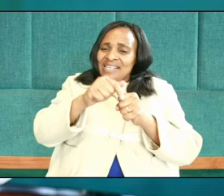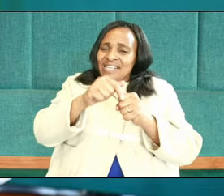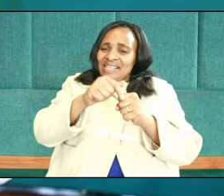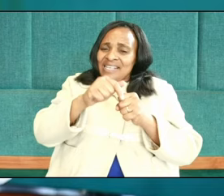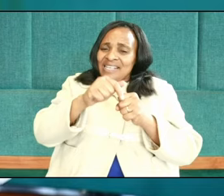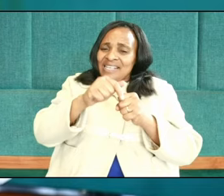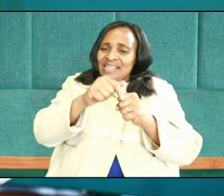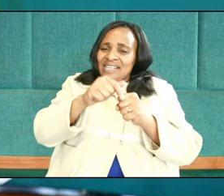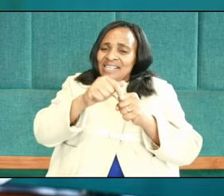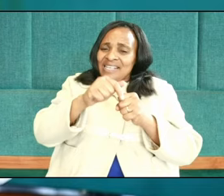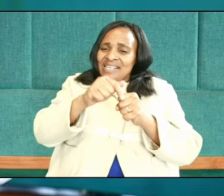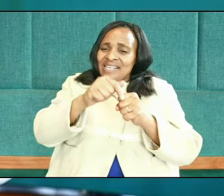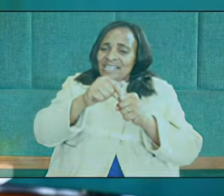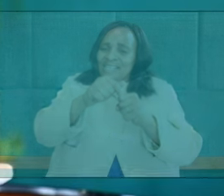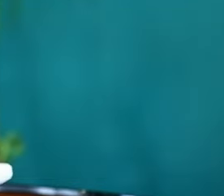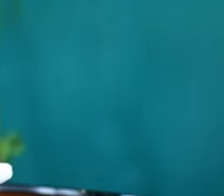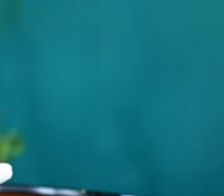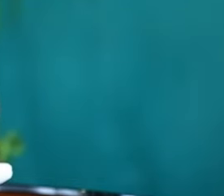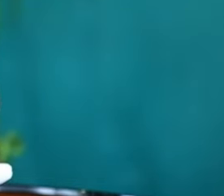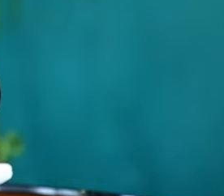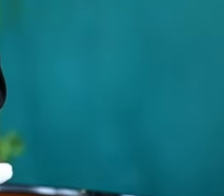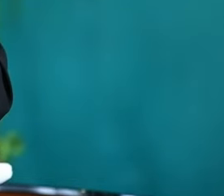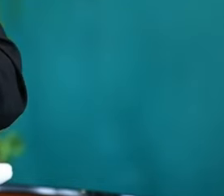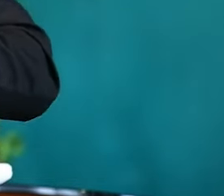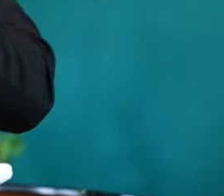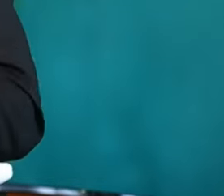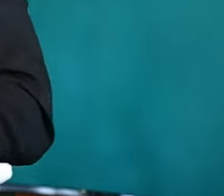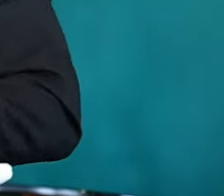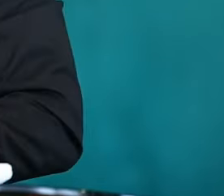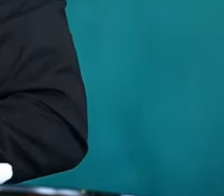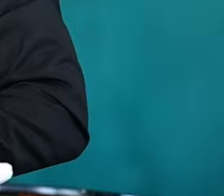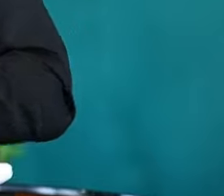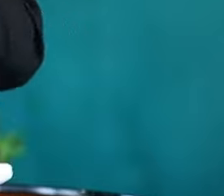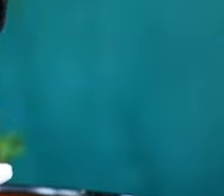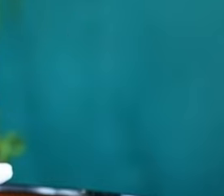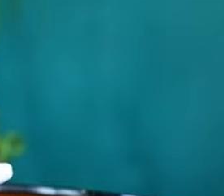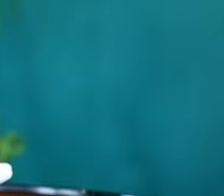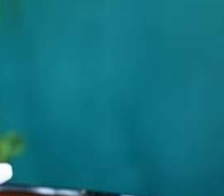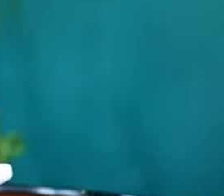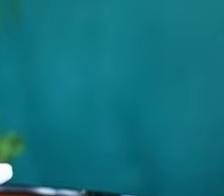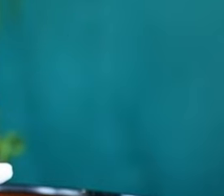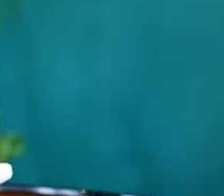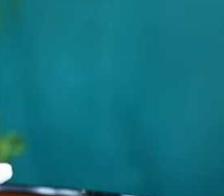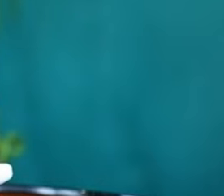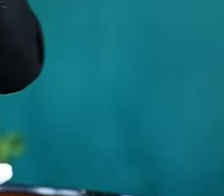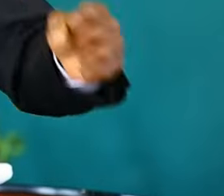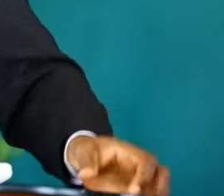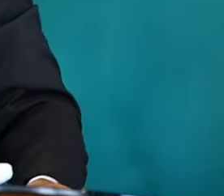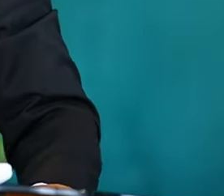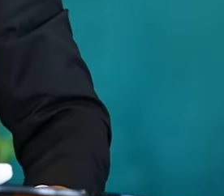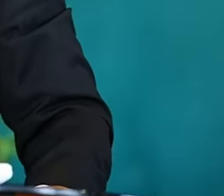symbol of the presence of God. It was your right hand, your arm, the light of your